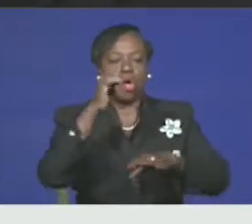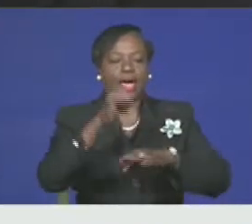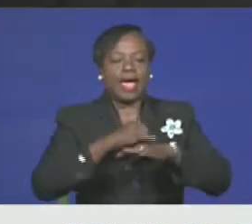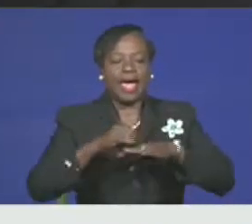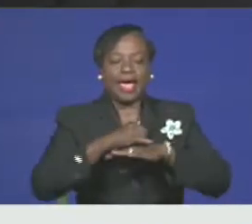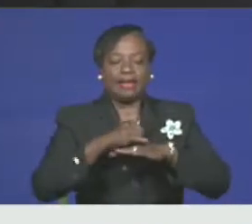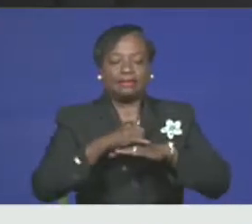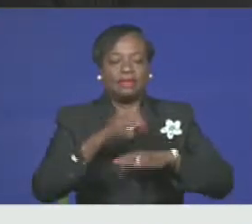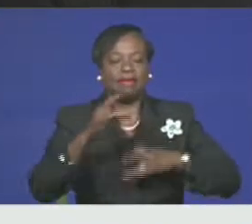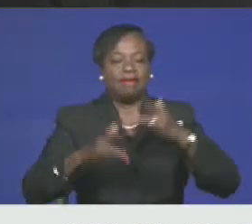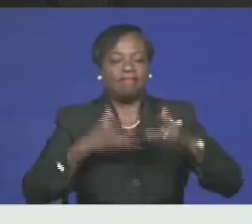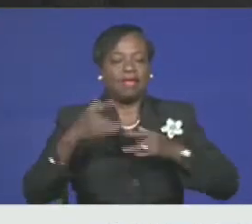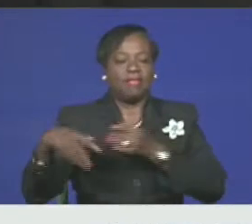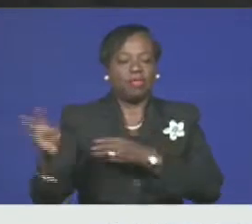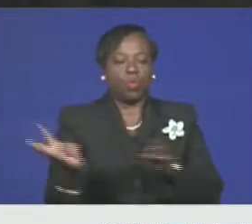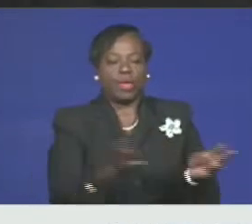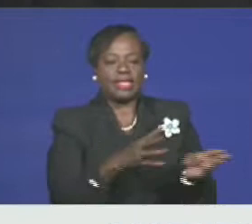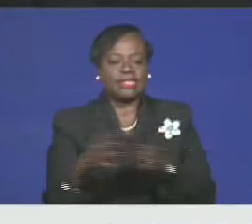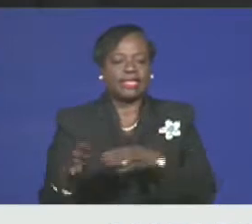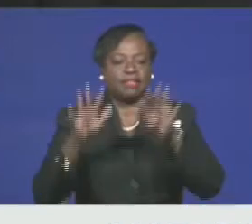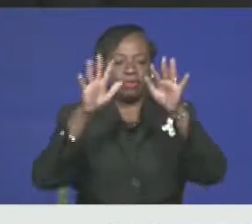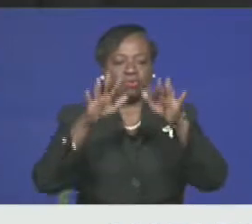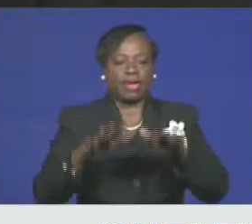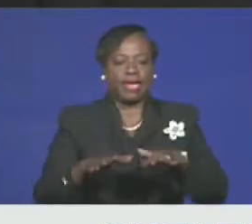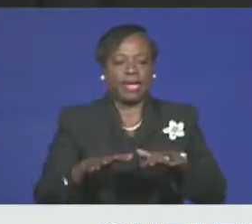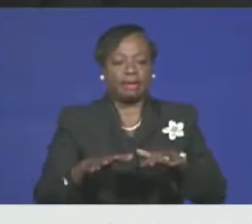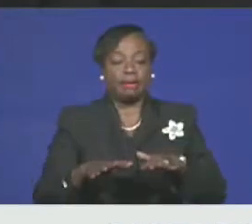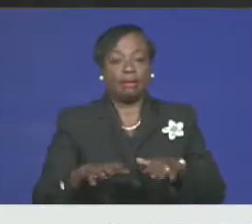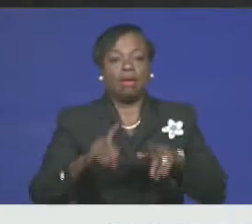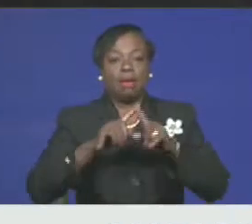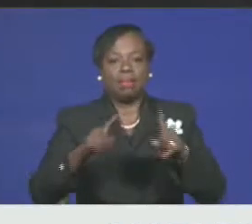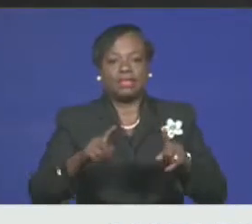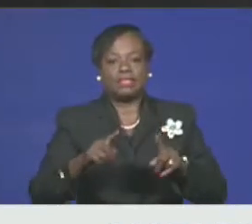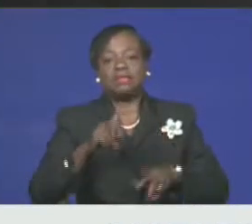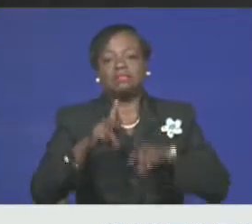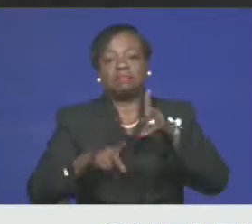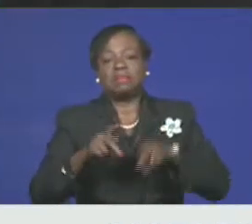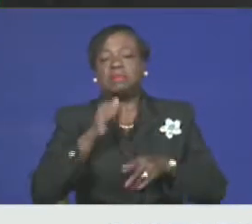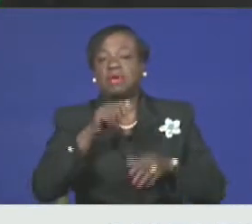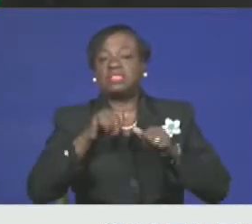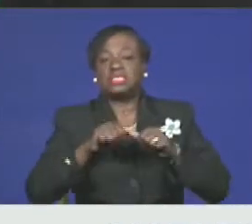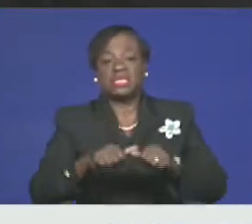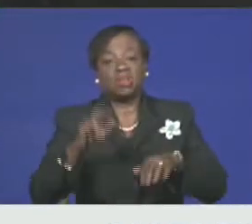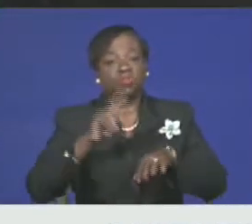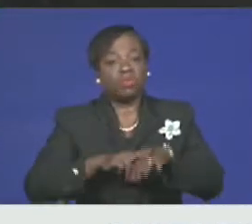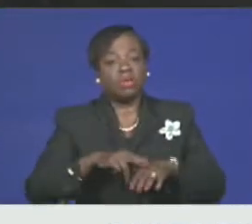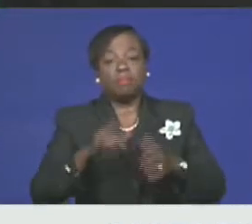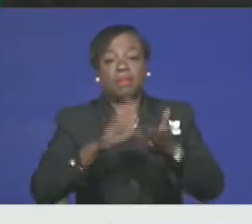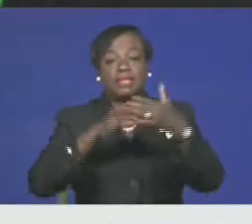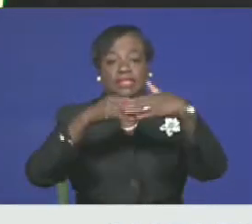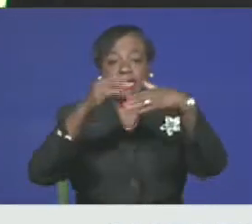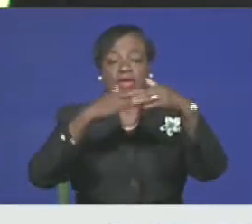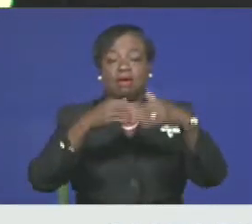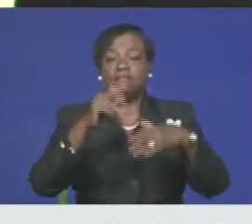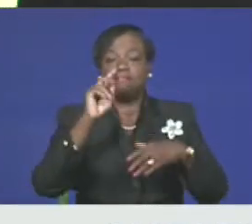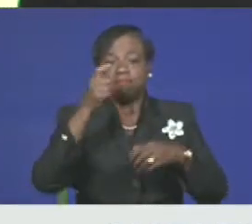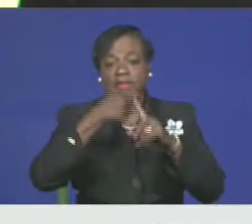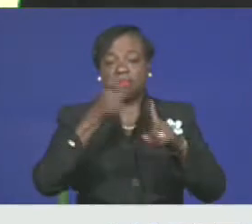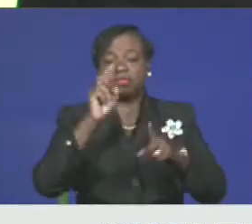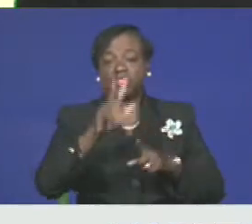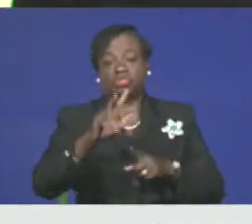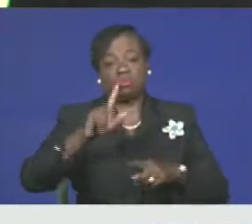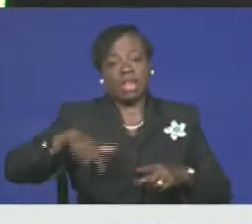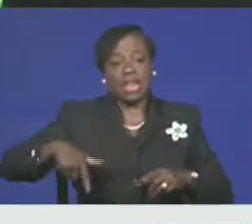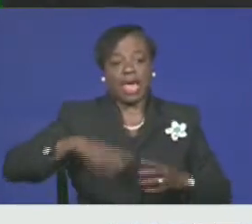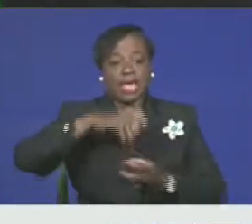island not severely impacted. However, residents are still rebuilding from two previous storms. Tonight, Long Island MP Adrian Gibson